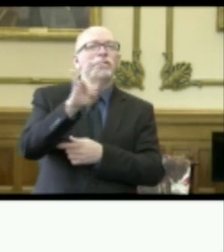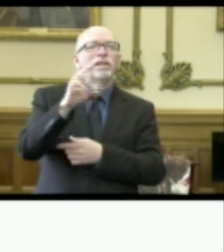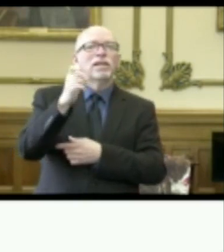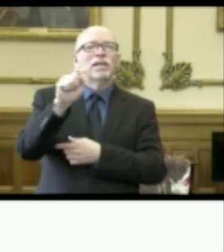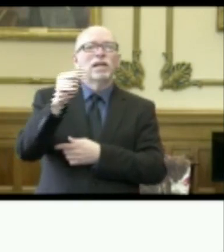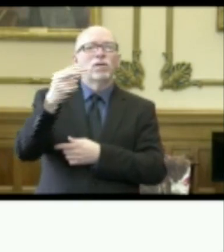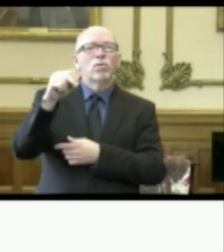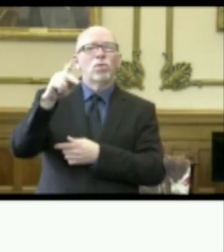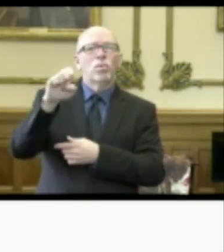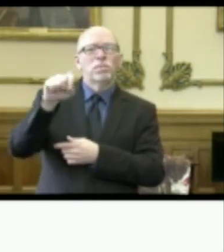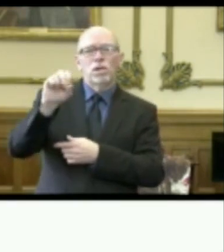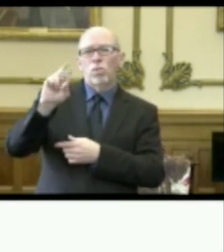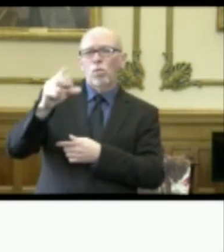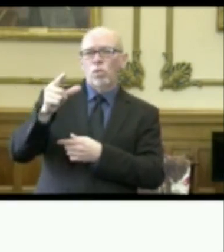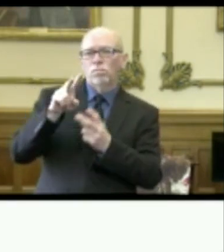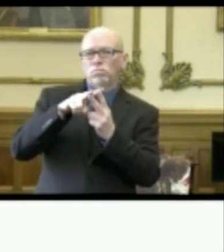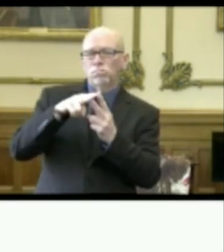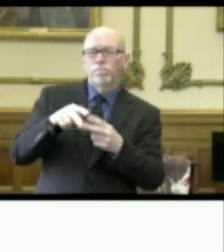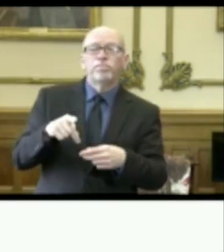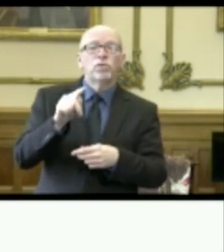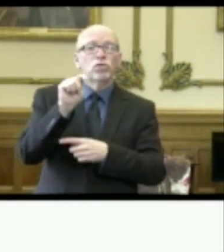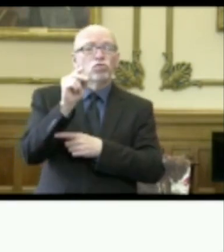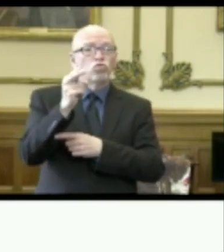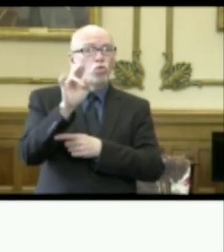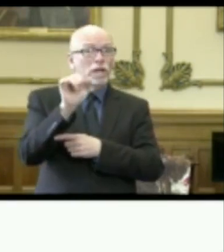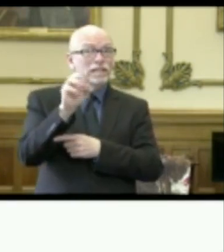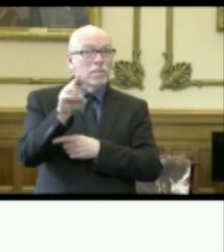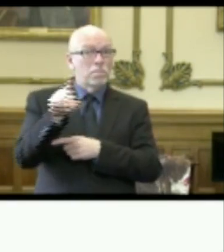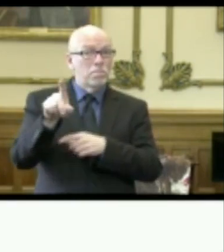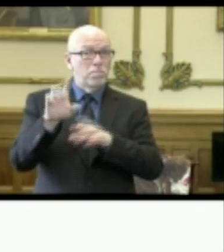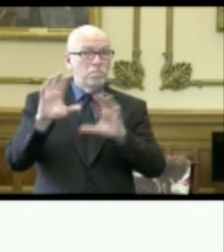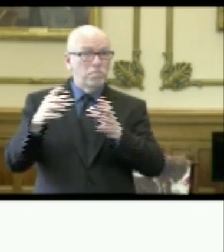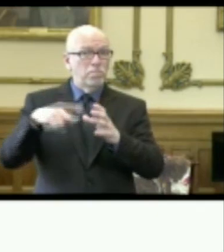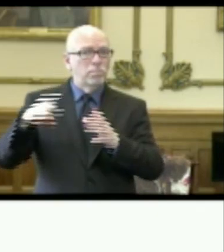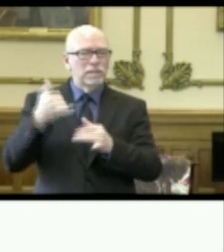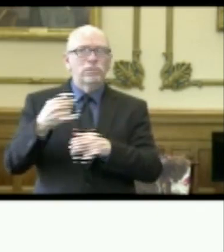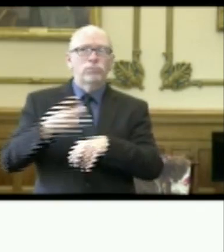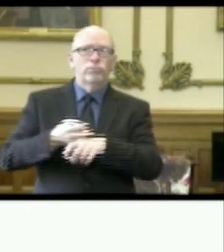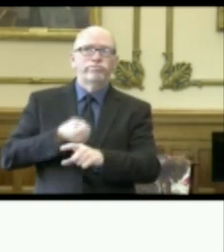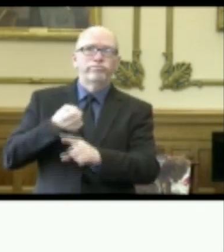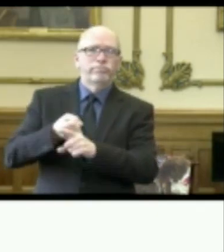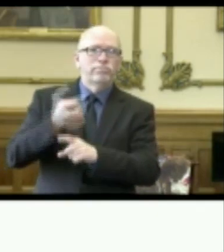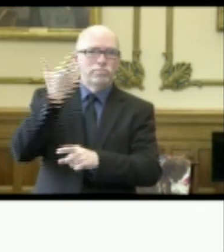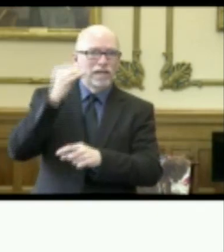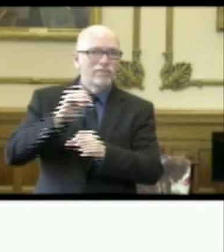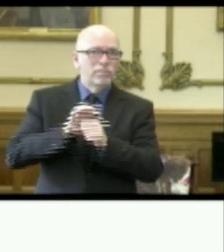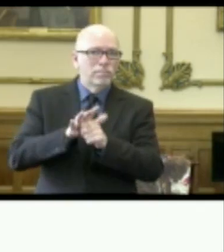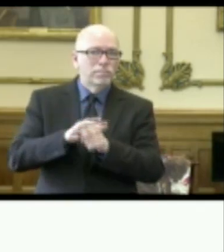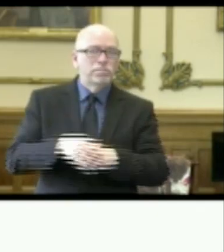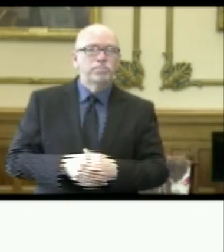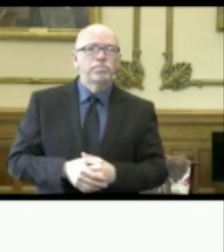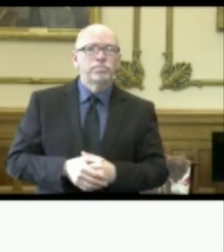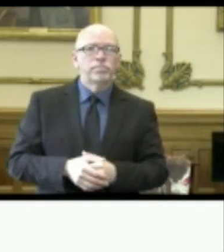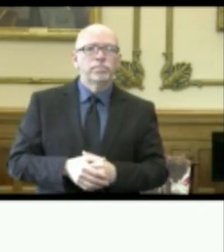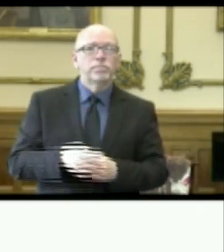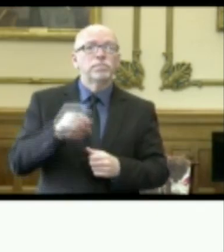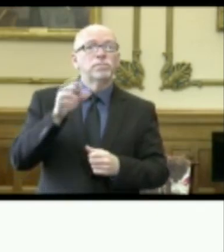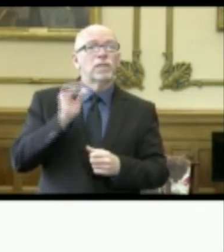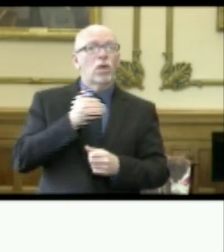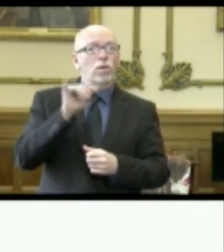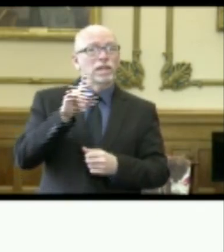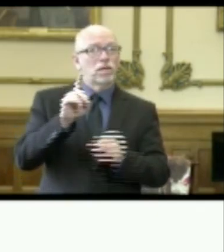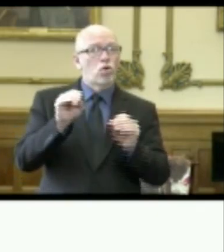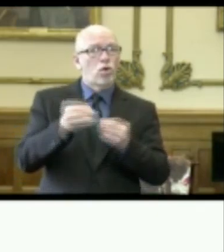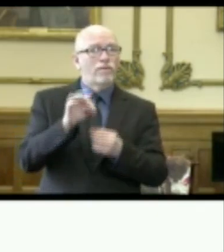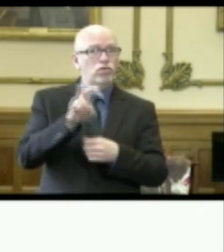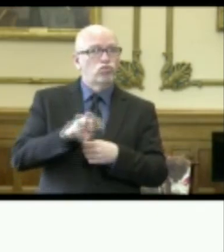The tourism industry is taking a hard economic hit due to the pandemic. And our Indiana Office of